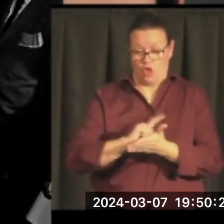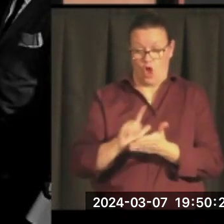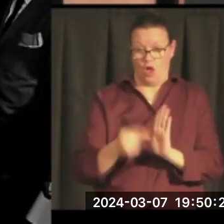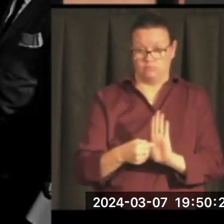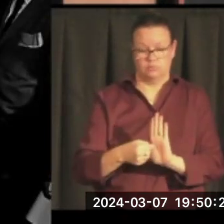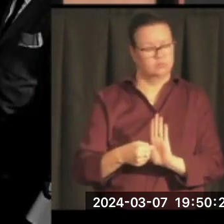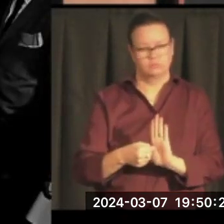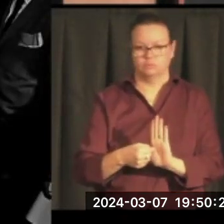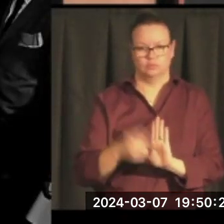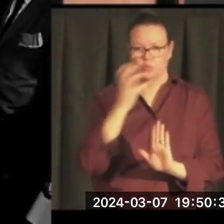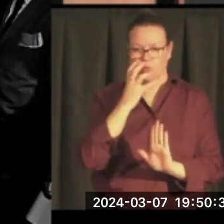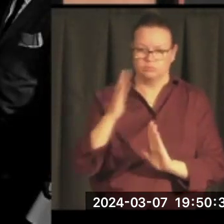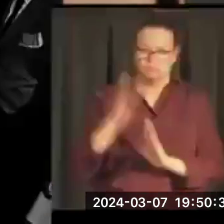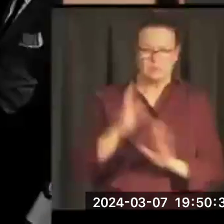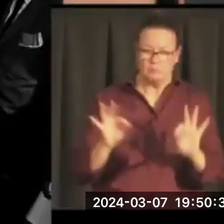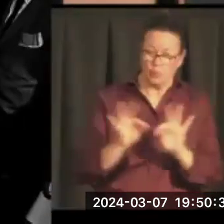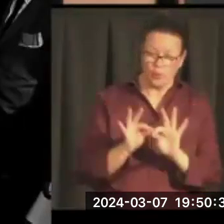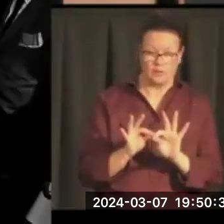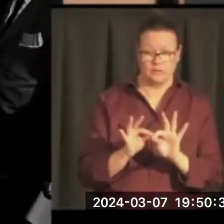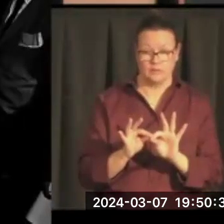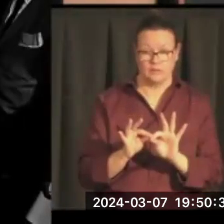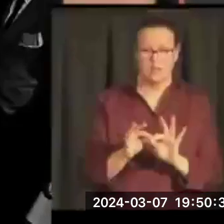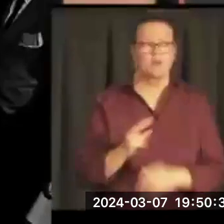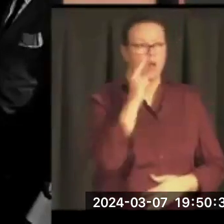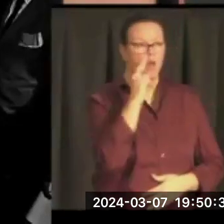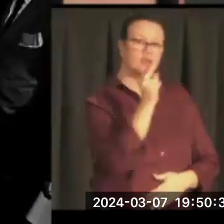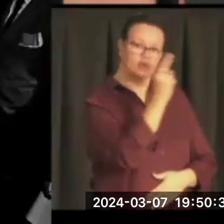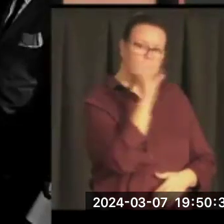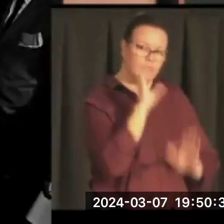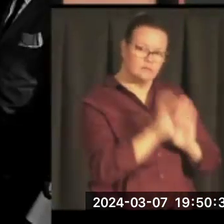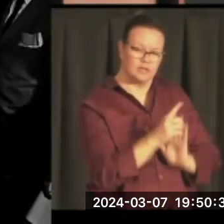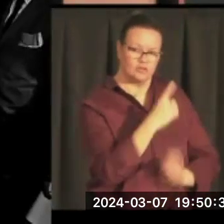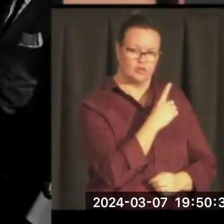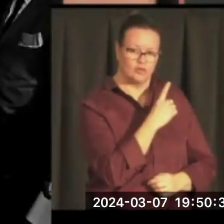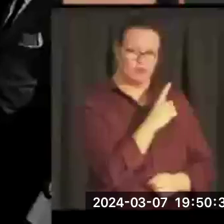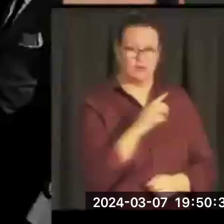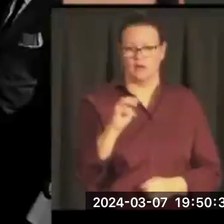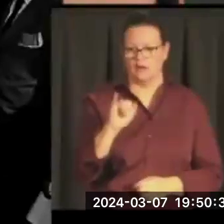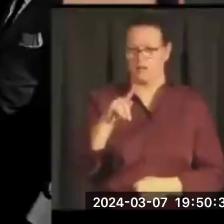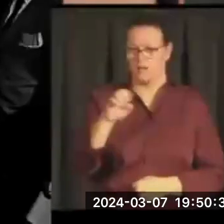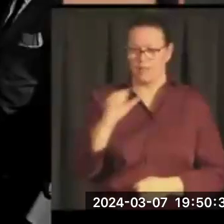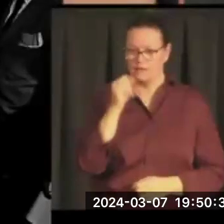And interestingly enough, and this is why I want you to look at this photograph, Mike Mansfield is not in this.